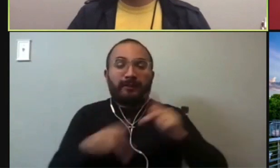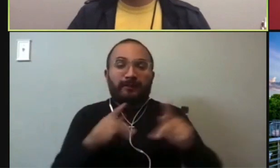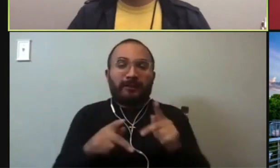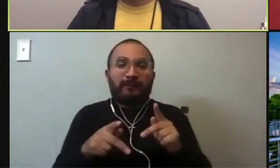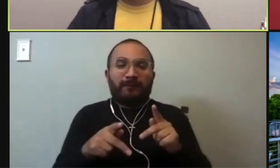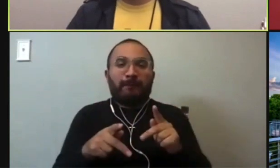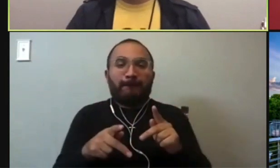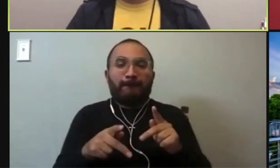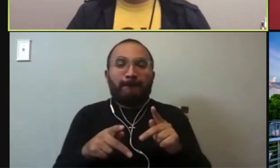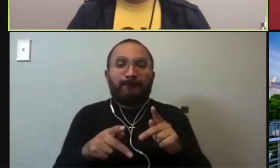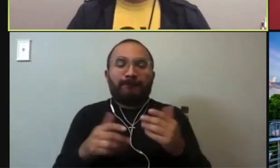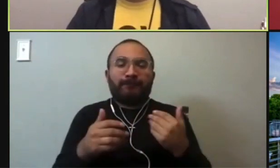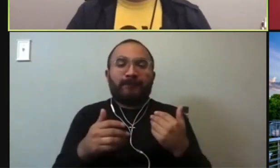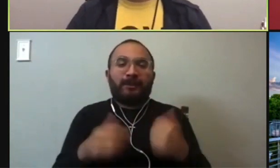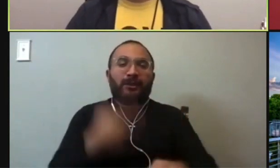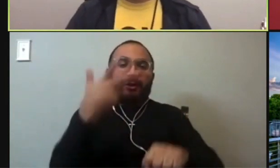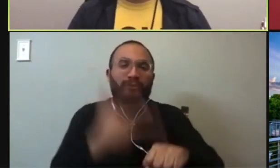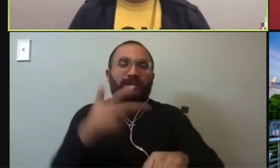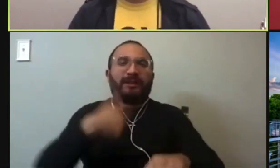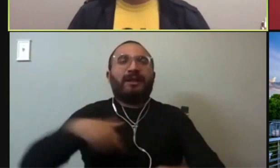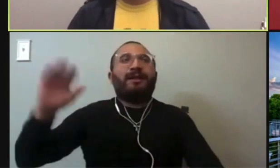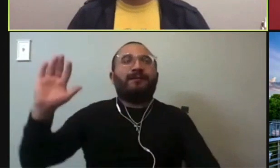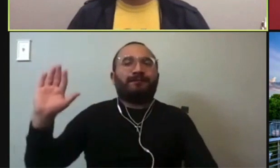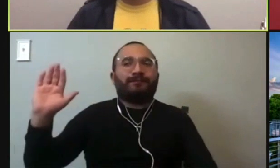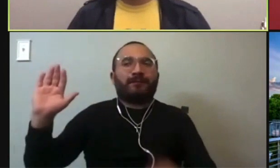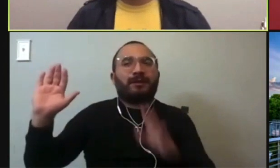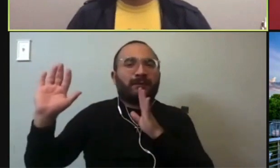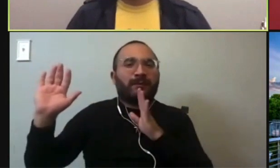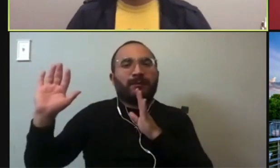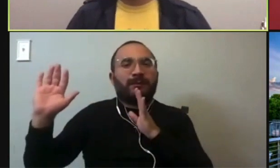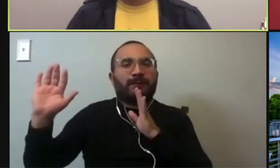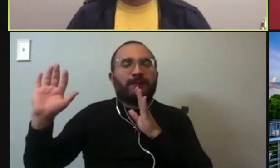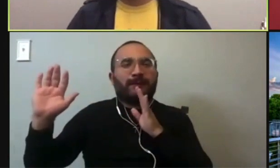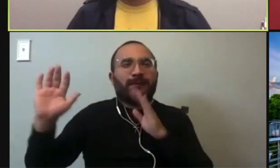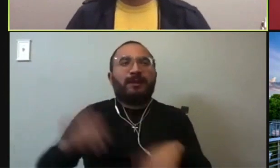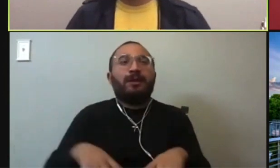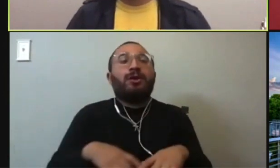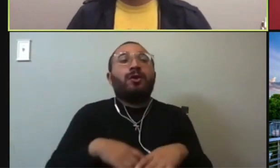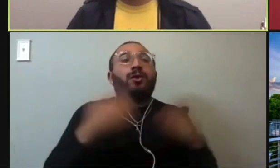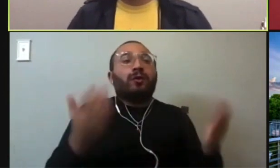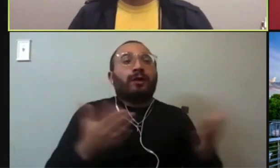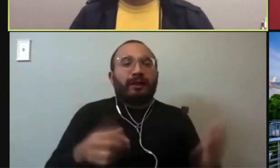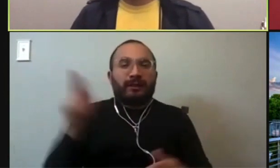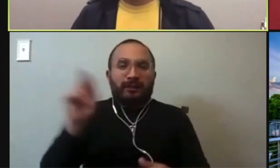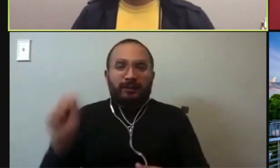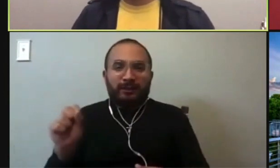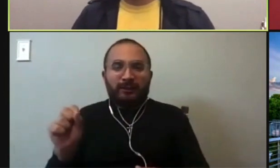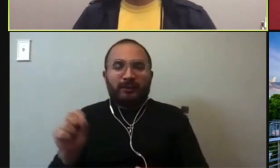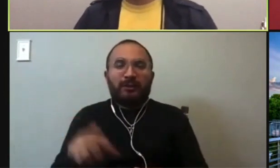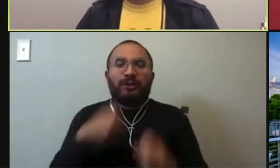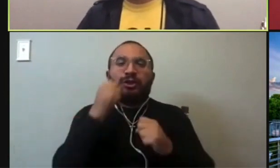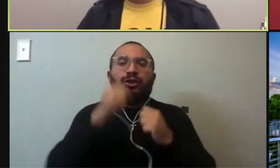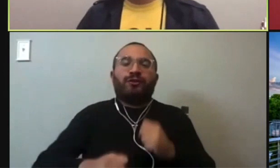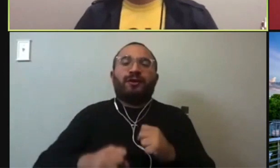I have three times raised my right hand to the constitution of this state in the United States and said, so help me God, that I would